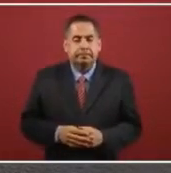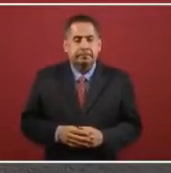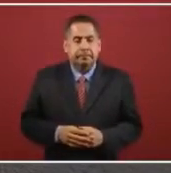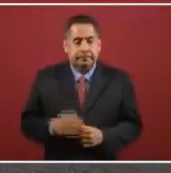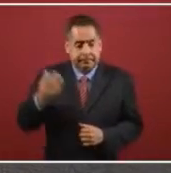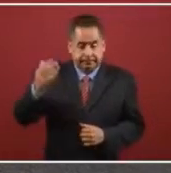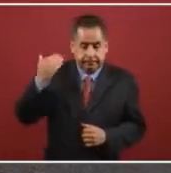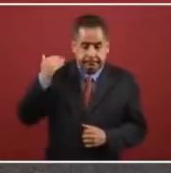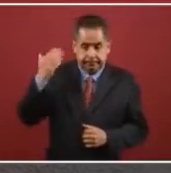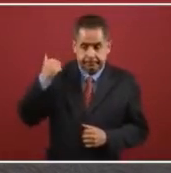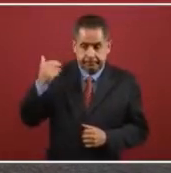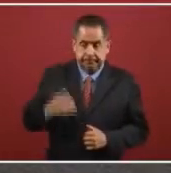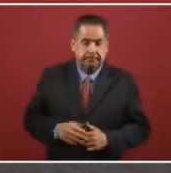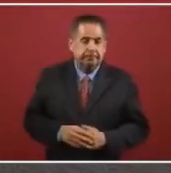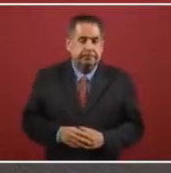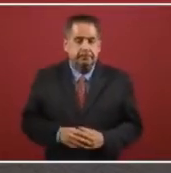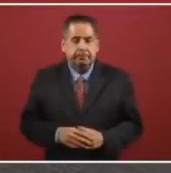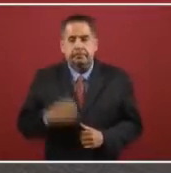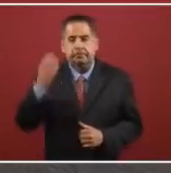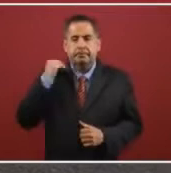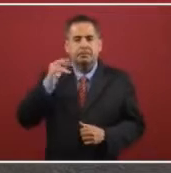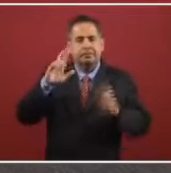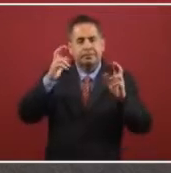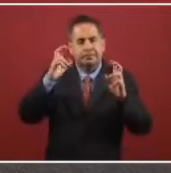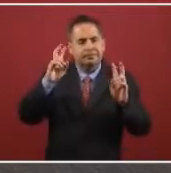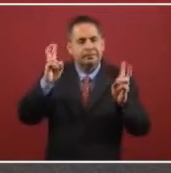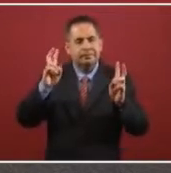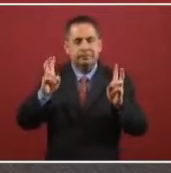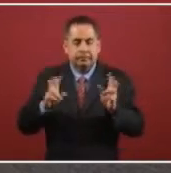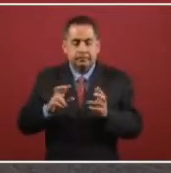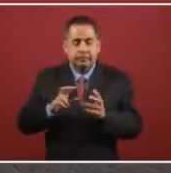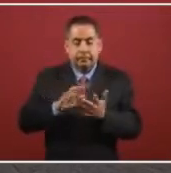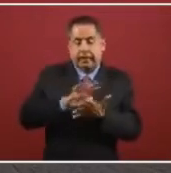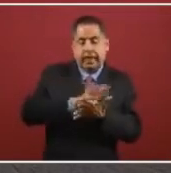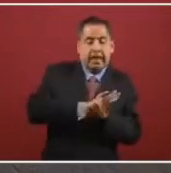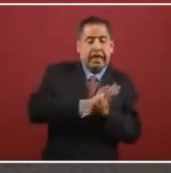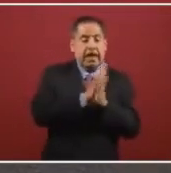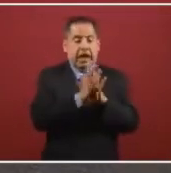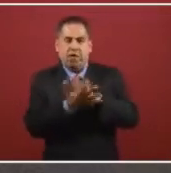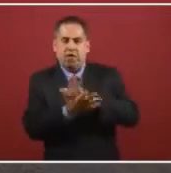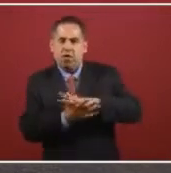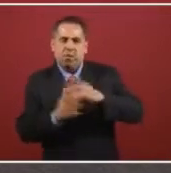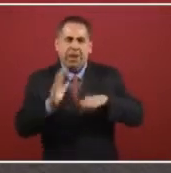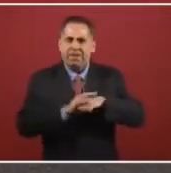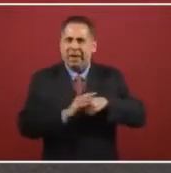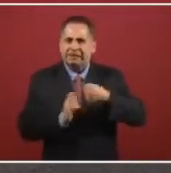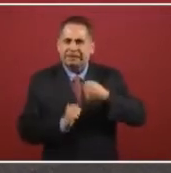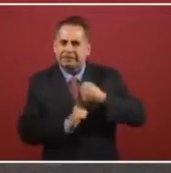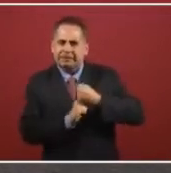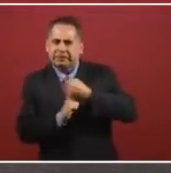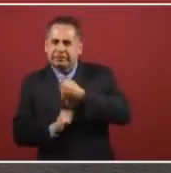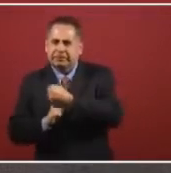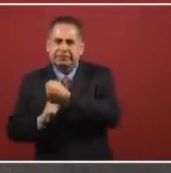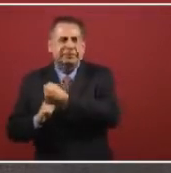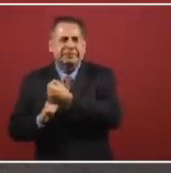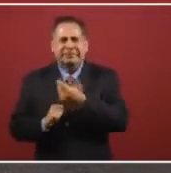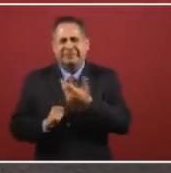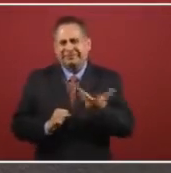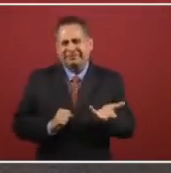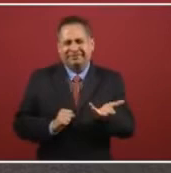Because before this, it was the so-called structural reforms.